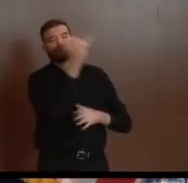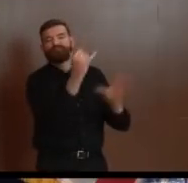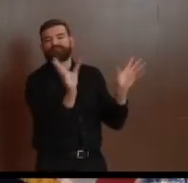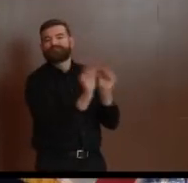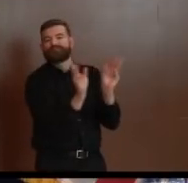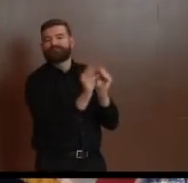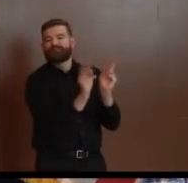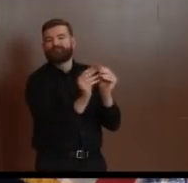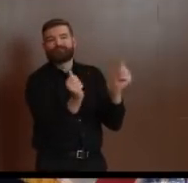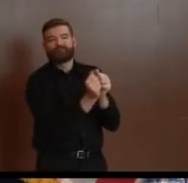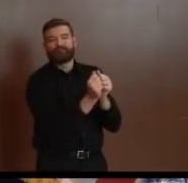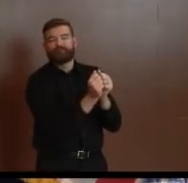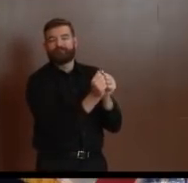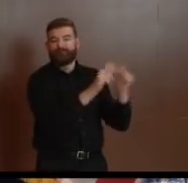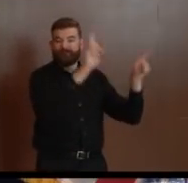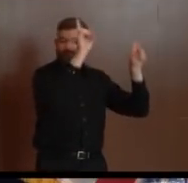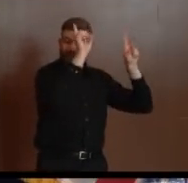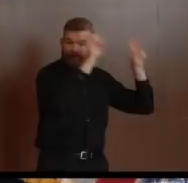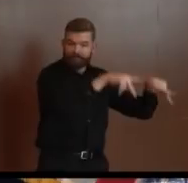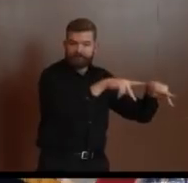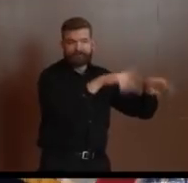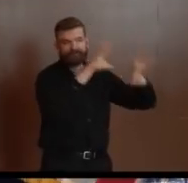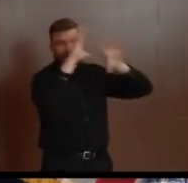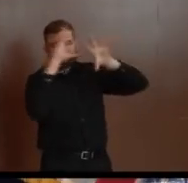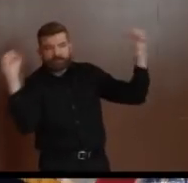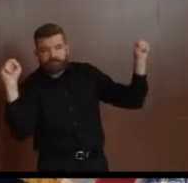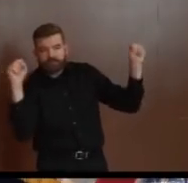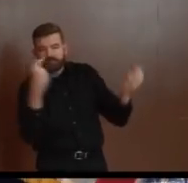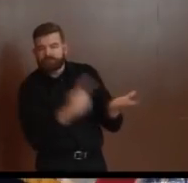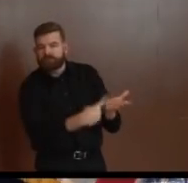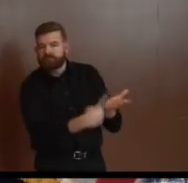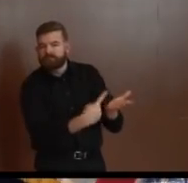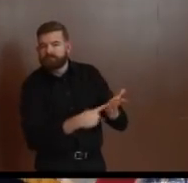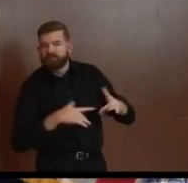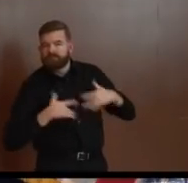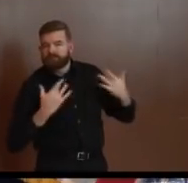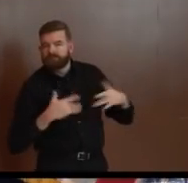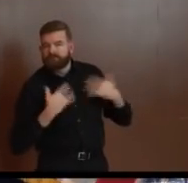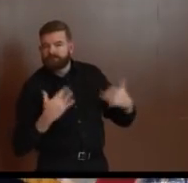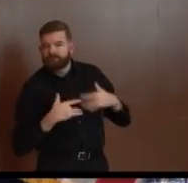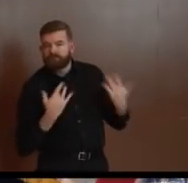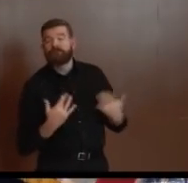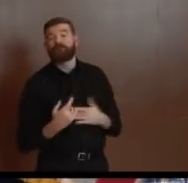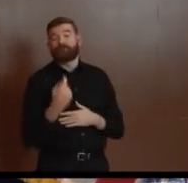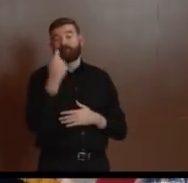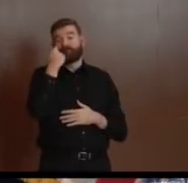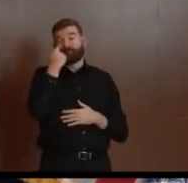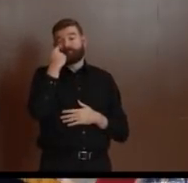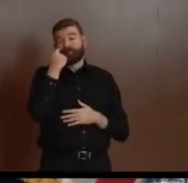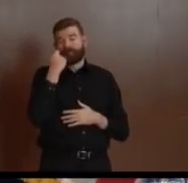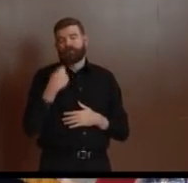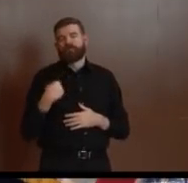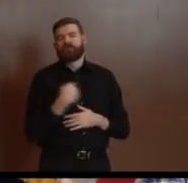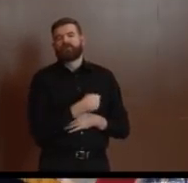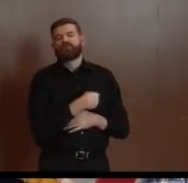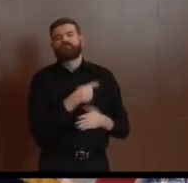board of the AFL-CIO in New Jersey, both to update our brothers and sisters in labor